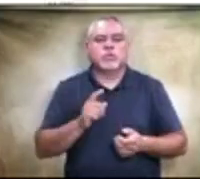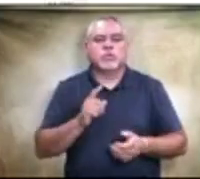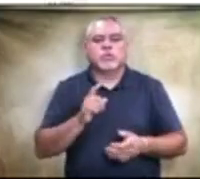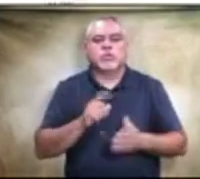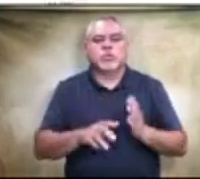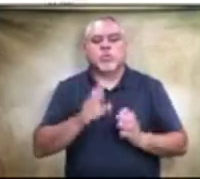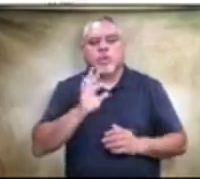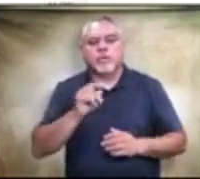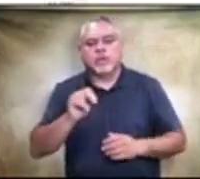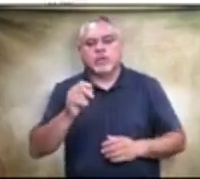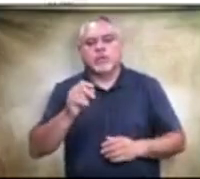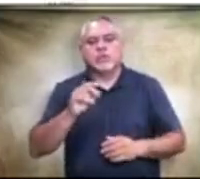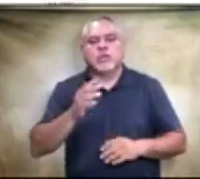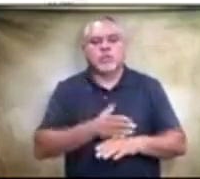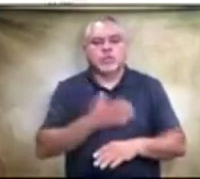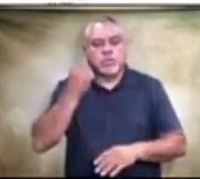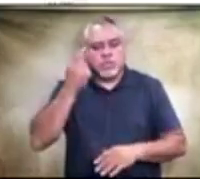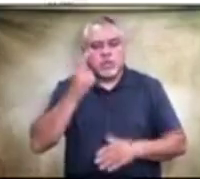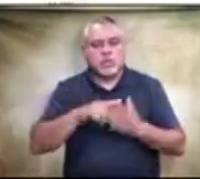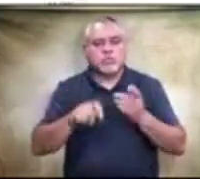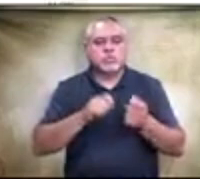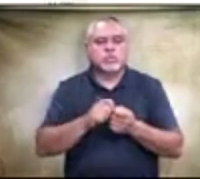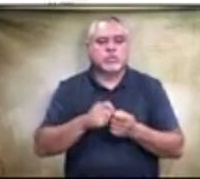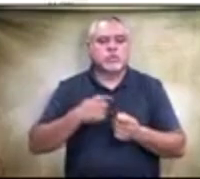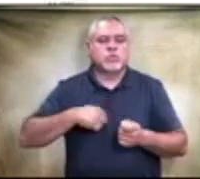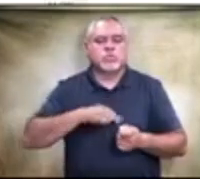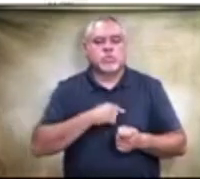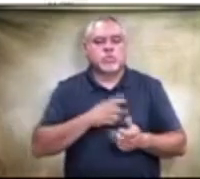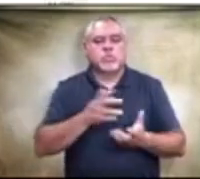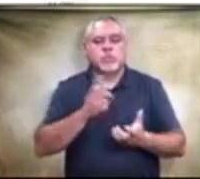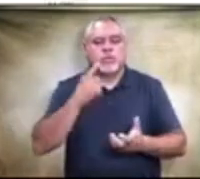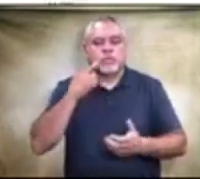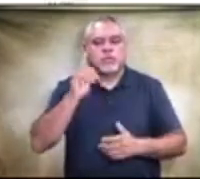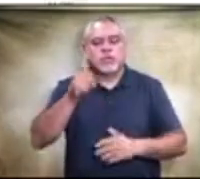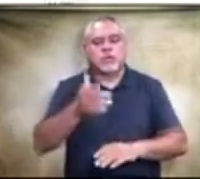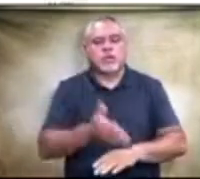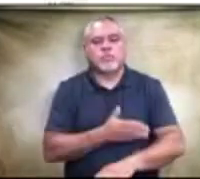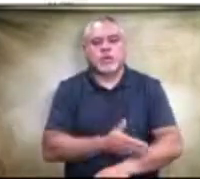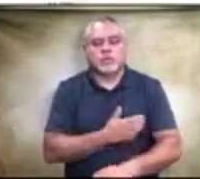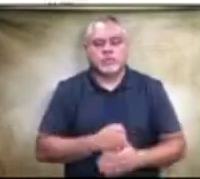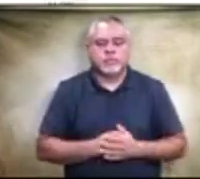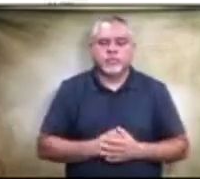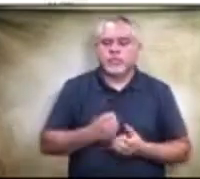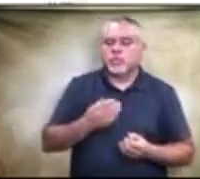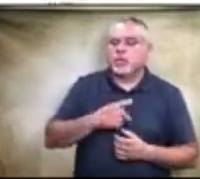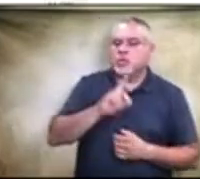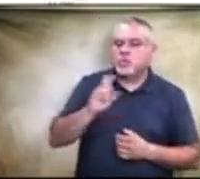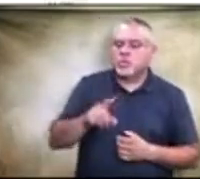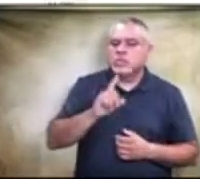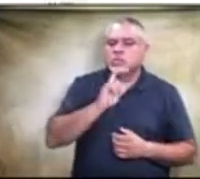understanding of what specifically we're looking at within the plumbing upgrades. Yeah. So my question centers around,